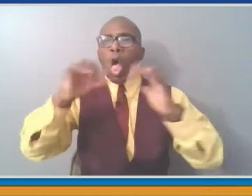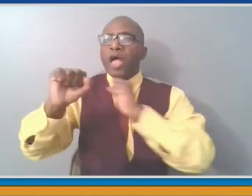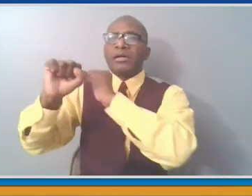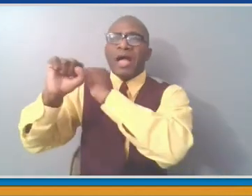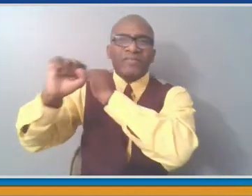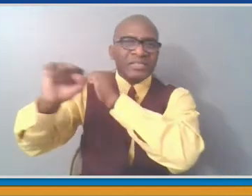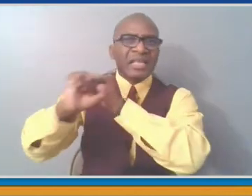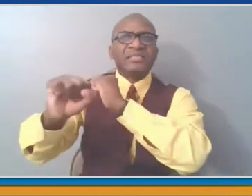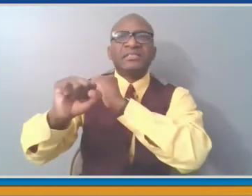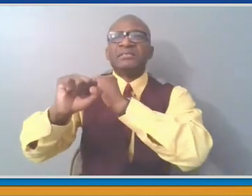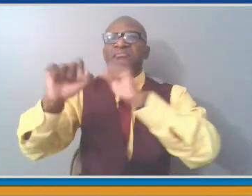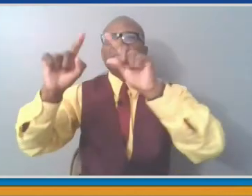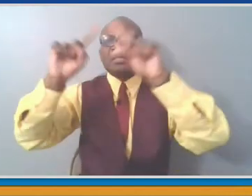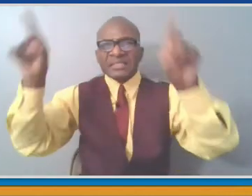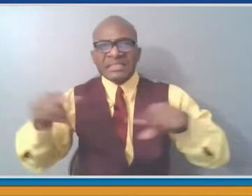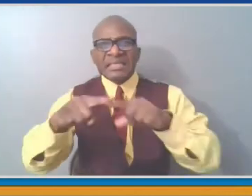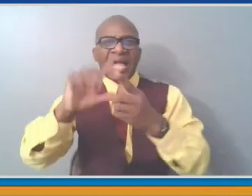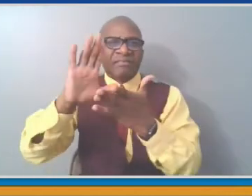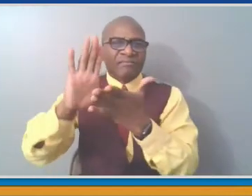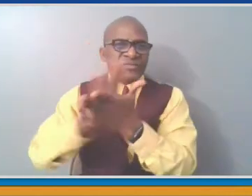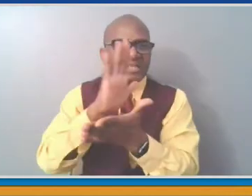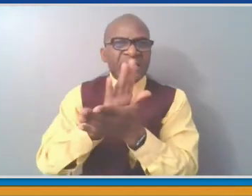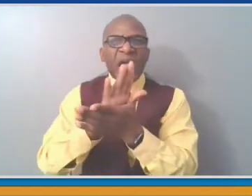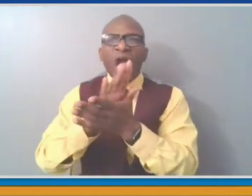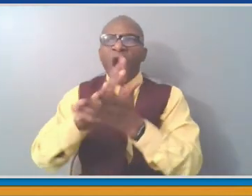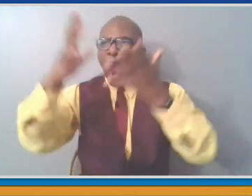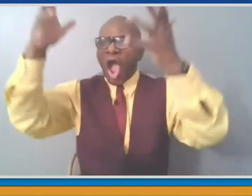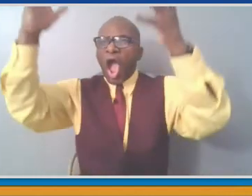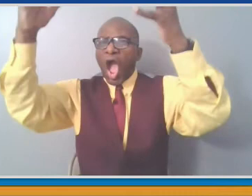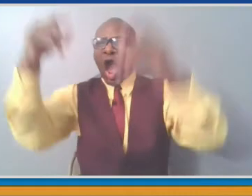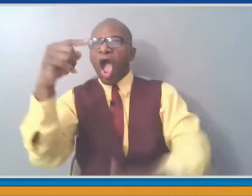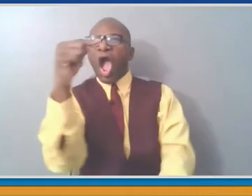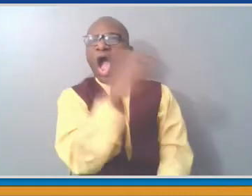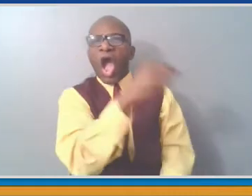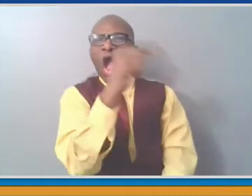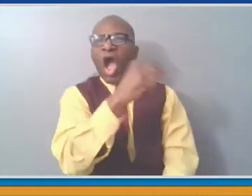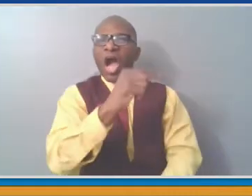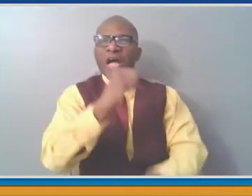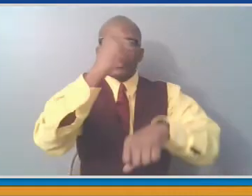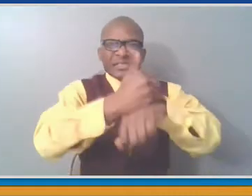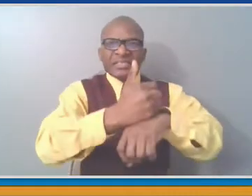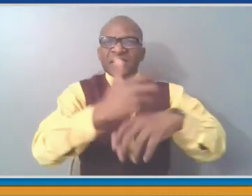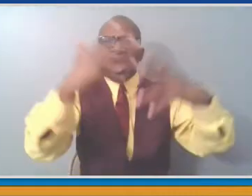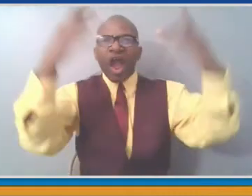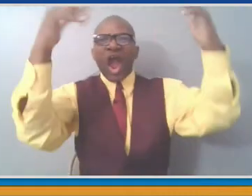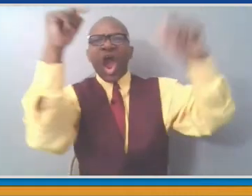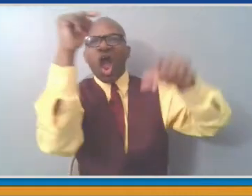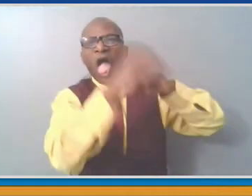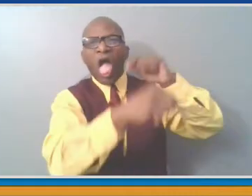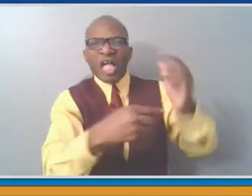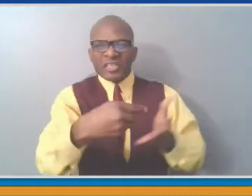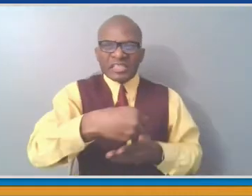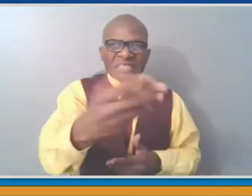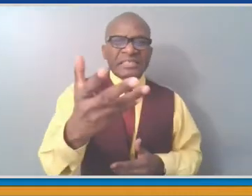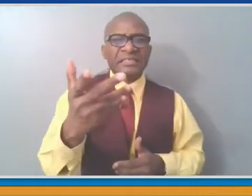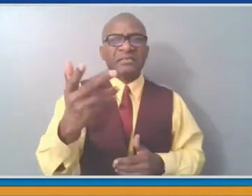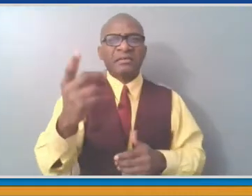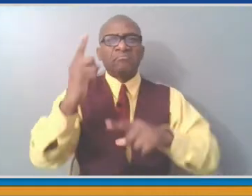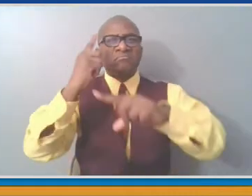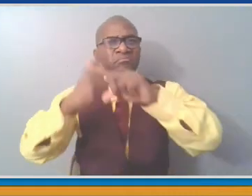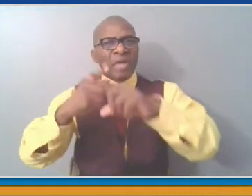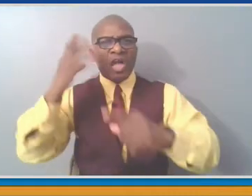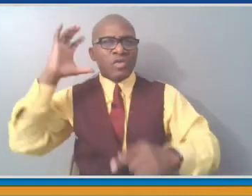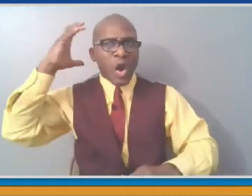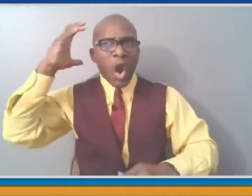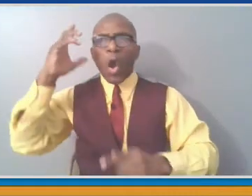it enriled a lot of people. And a week ago, I addressed some of the inaccuracies of both the podcast, which were proponents of disc golf, and the opponents